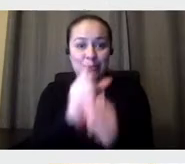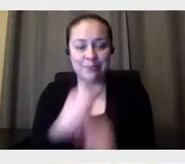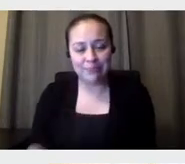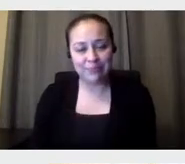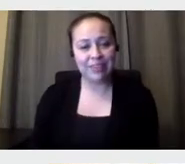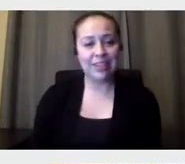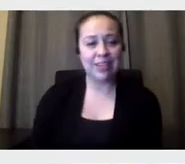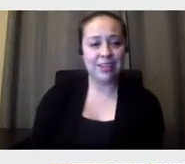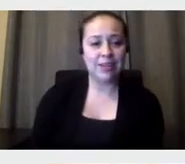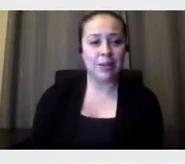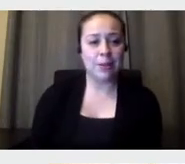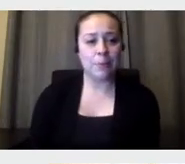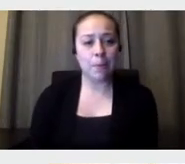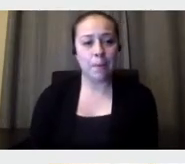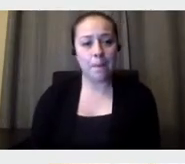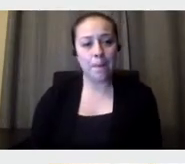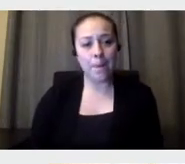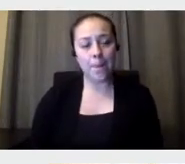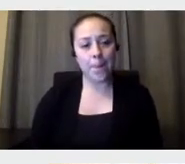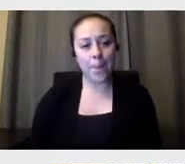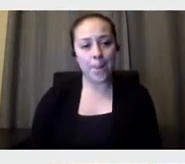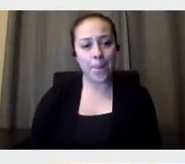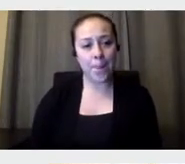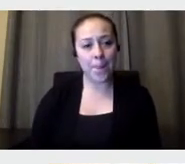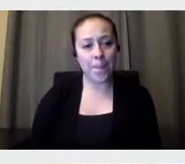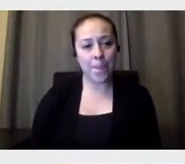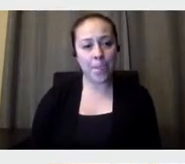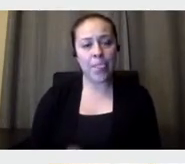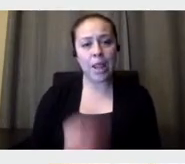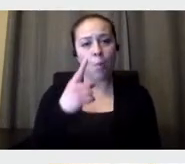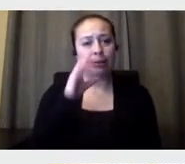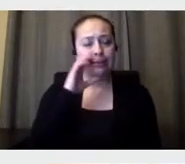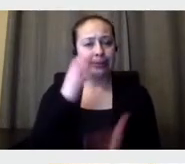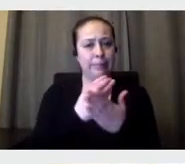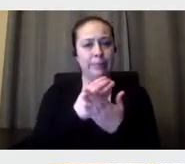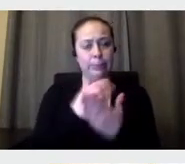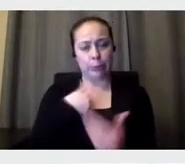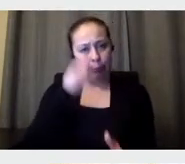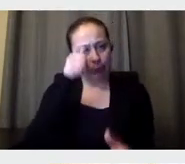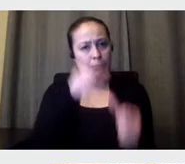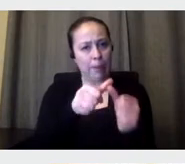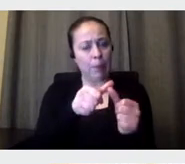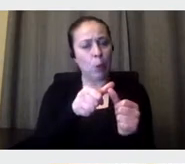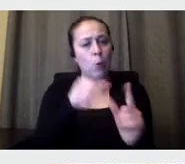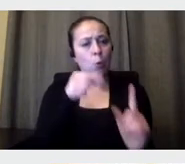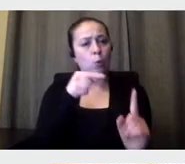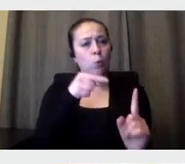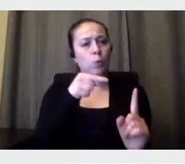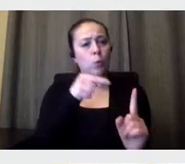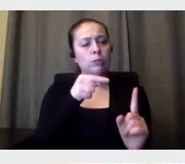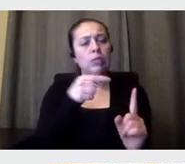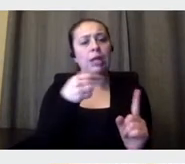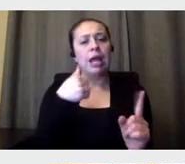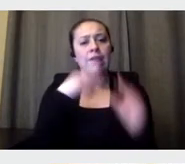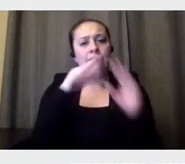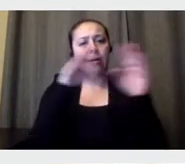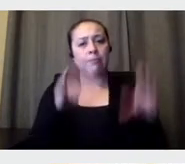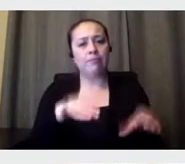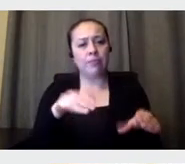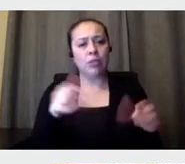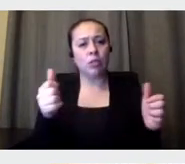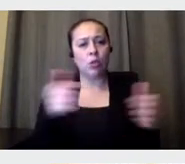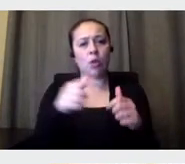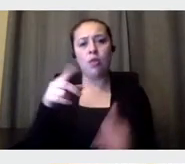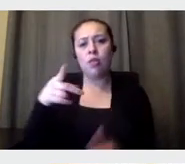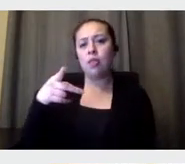and the one, the image that, um, that now I, remember is like the kitchen when, where they have all the, all the, the pants just hanging